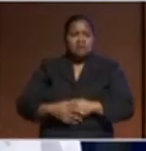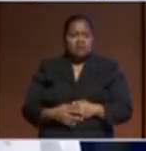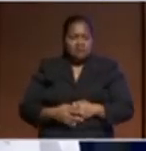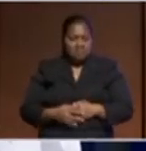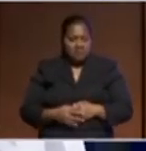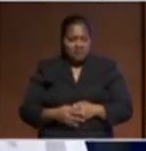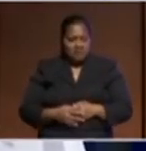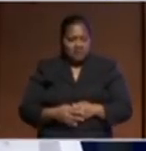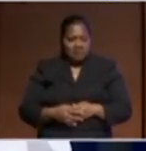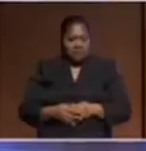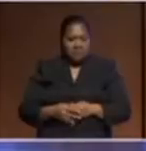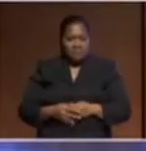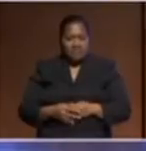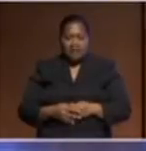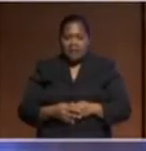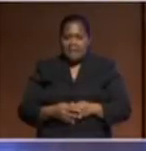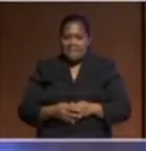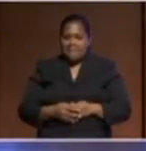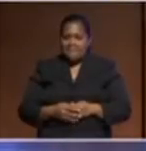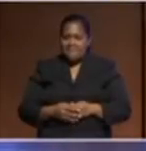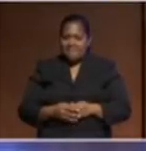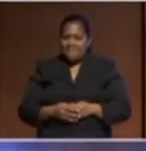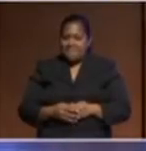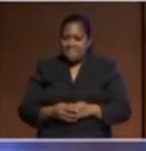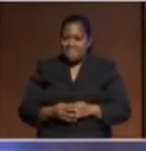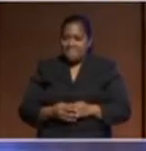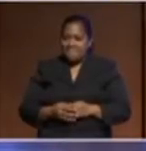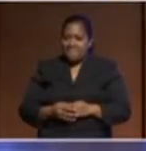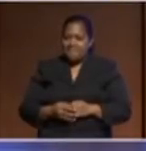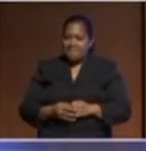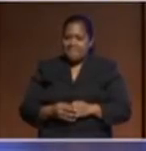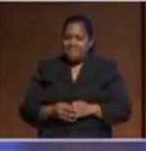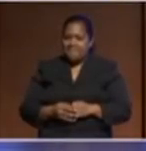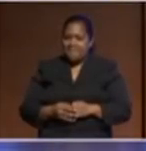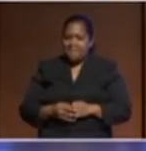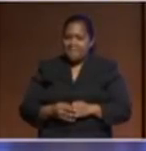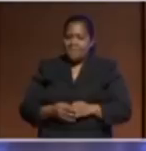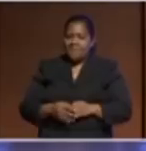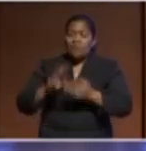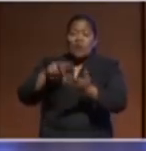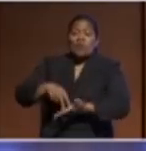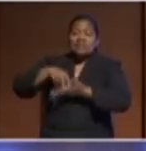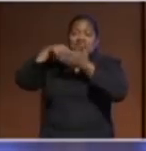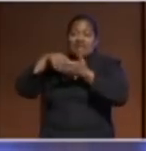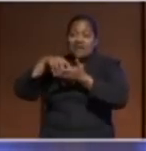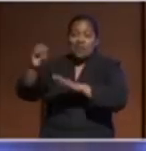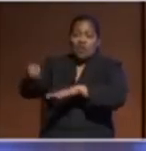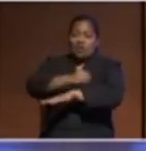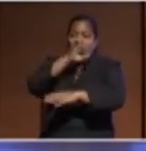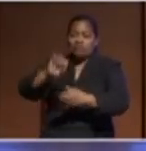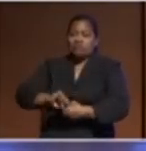of that. So let's give him a round of applause. But the point, the point I'm trying to,